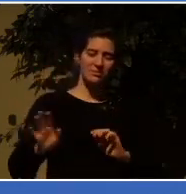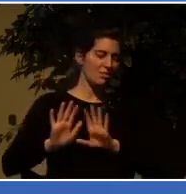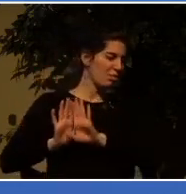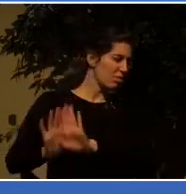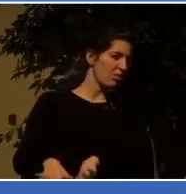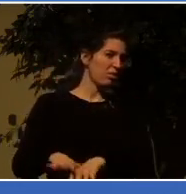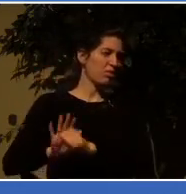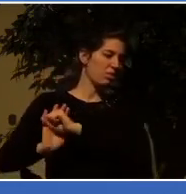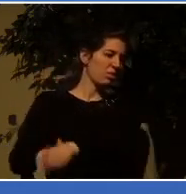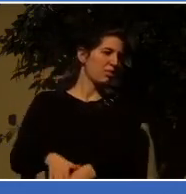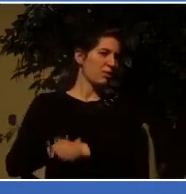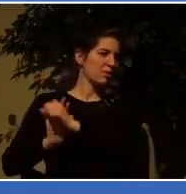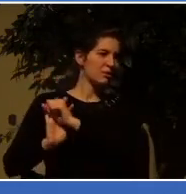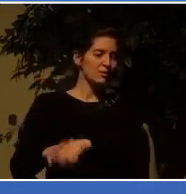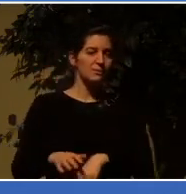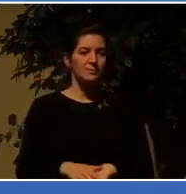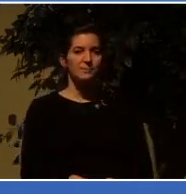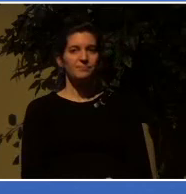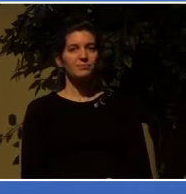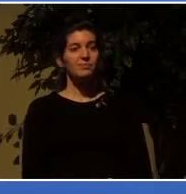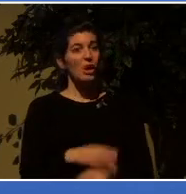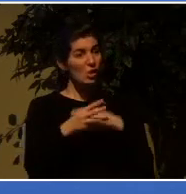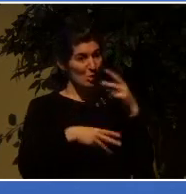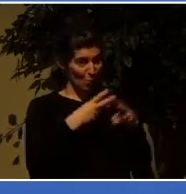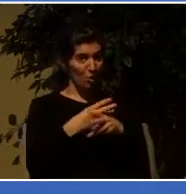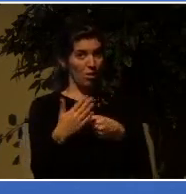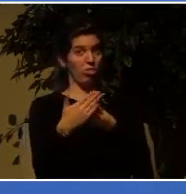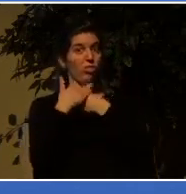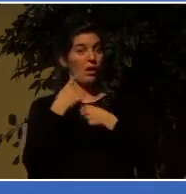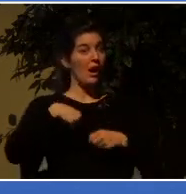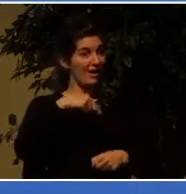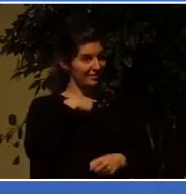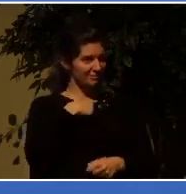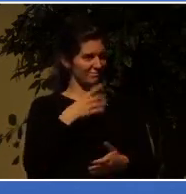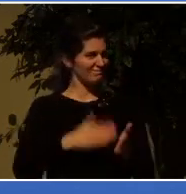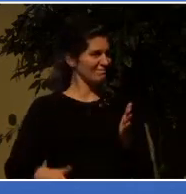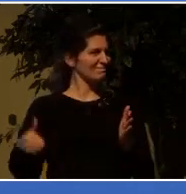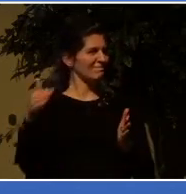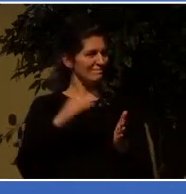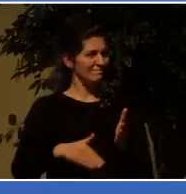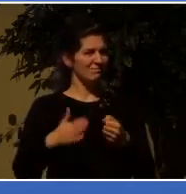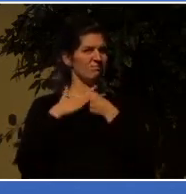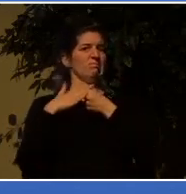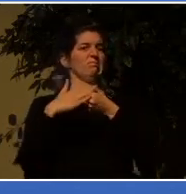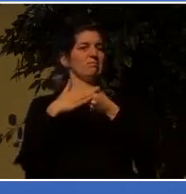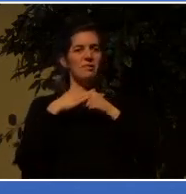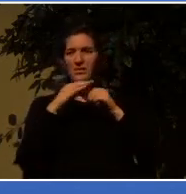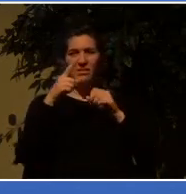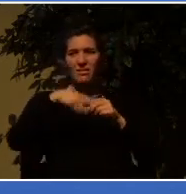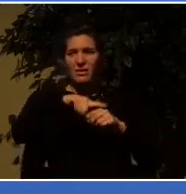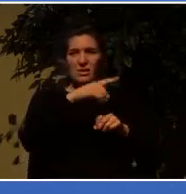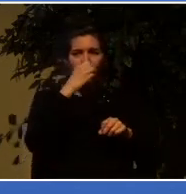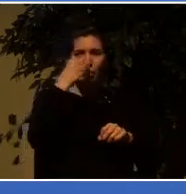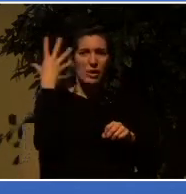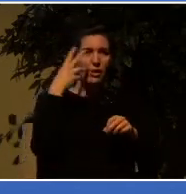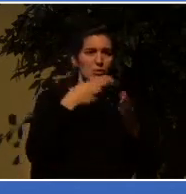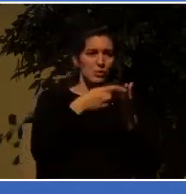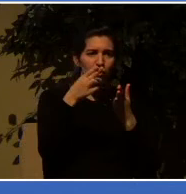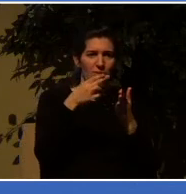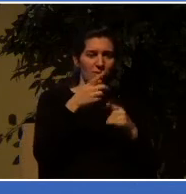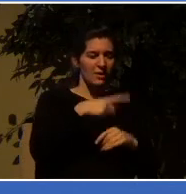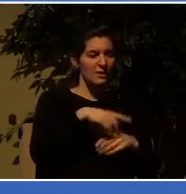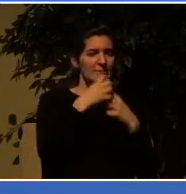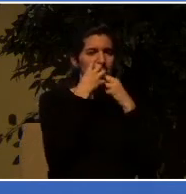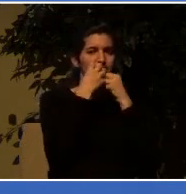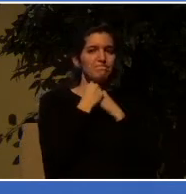you and to me with impunity, because nobody cares about the truth. People just care about